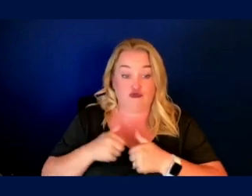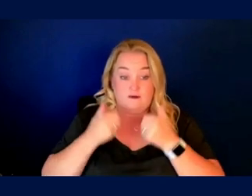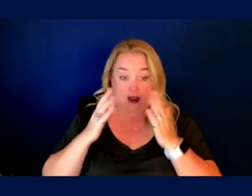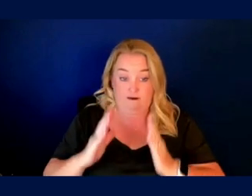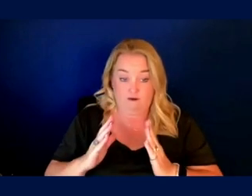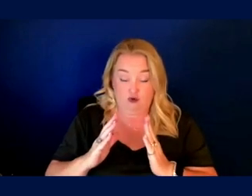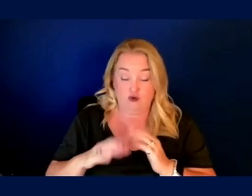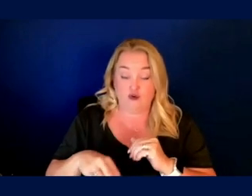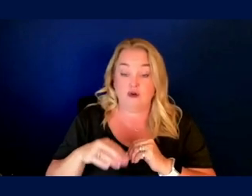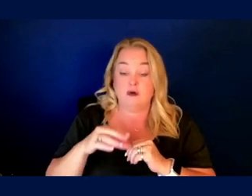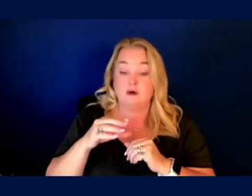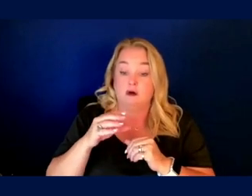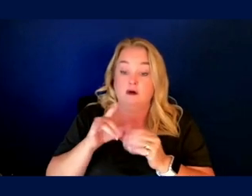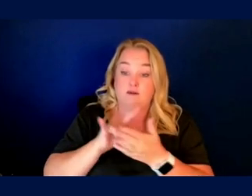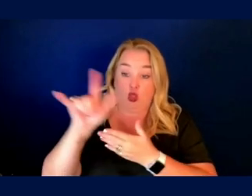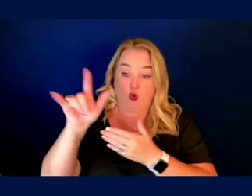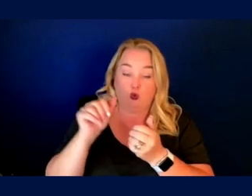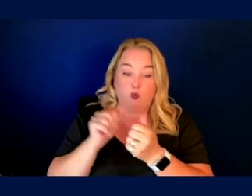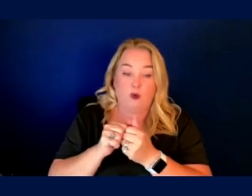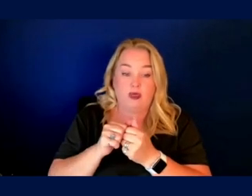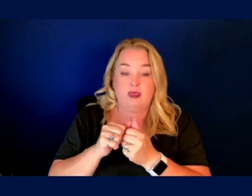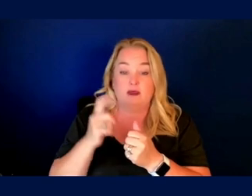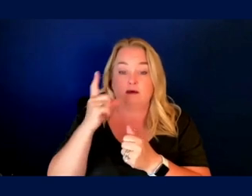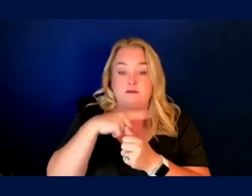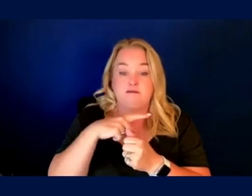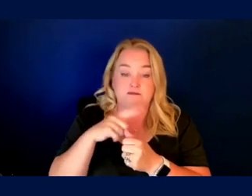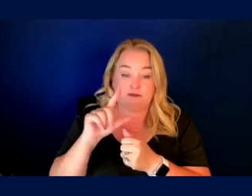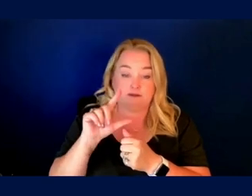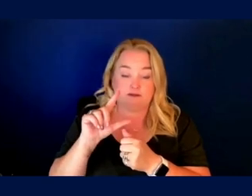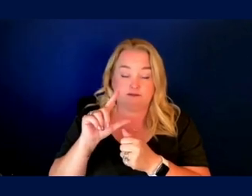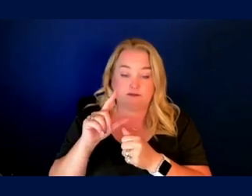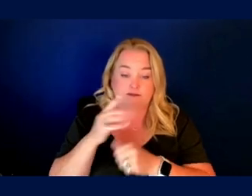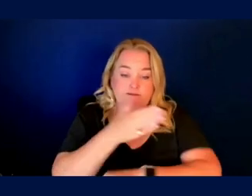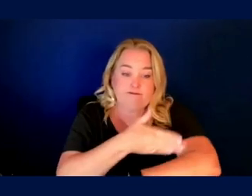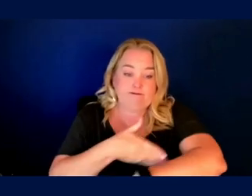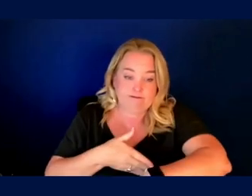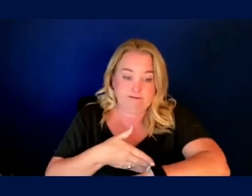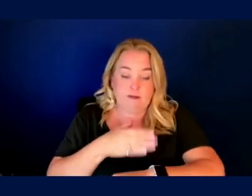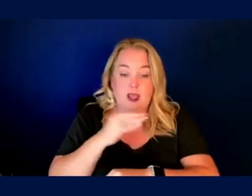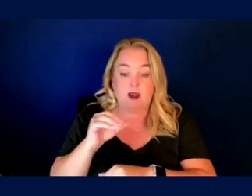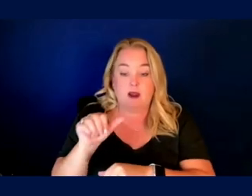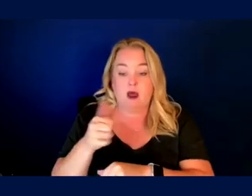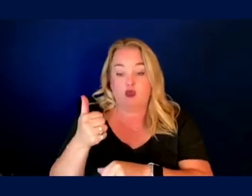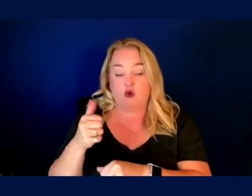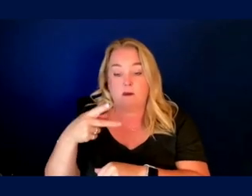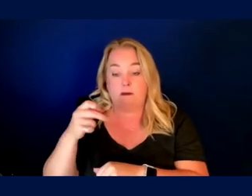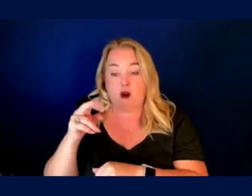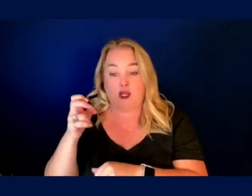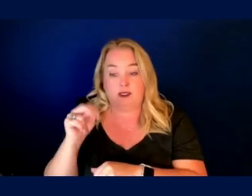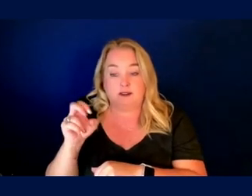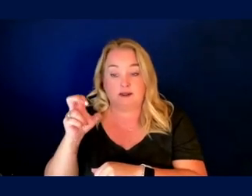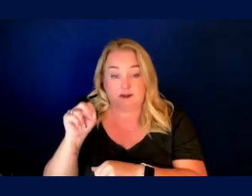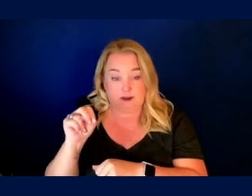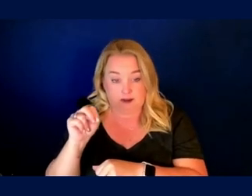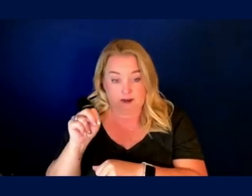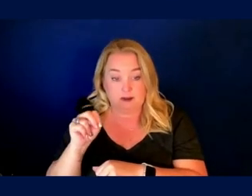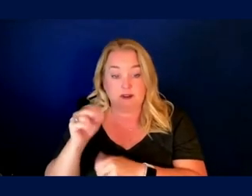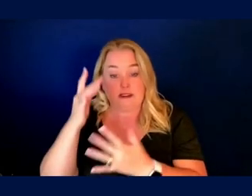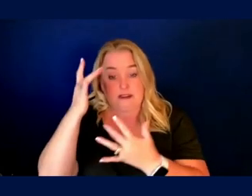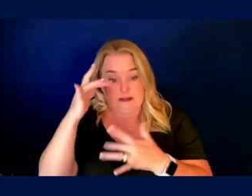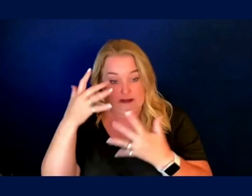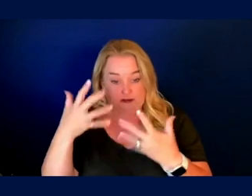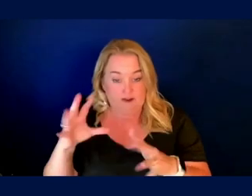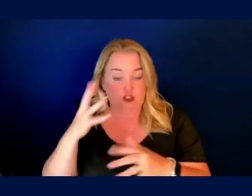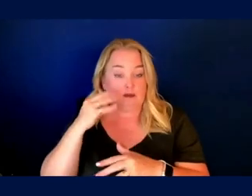flew with a prosthetic implant. An individual with Parkinson's disease recently made a suborbital flight with Virgin